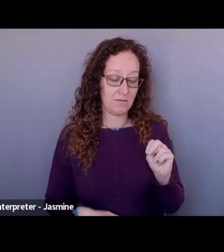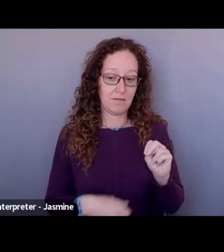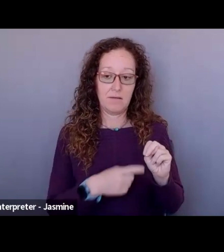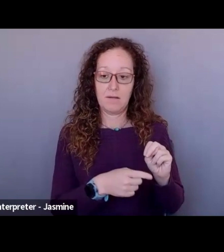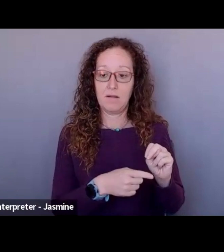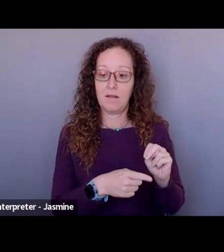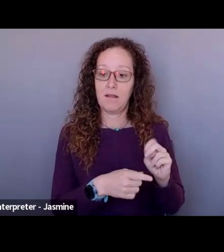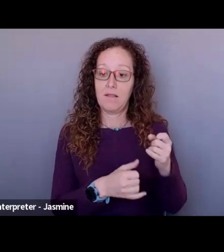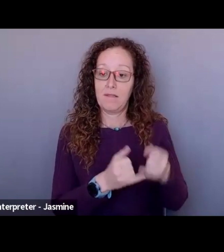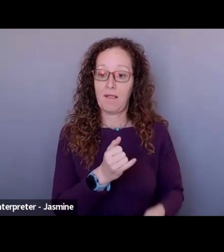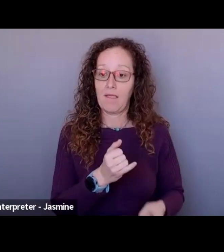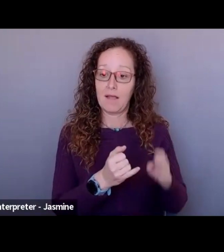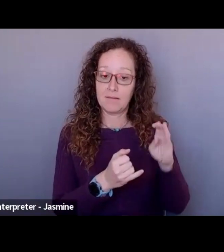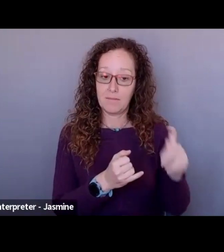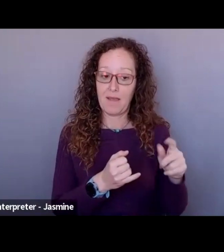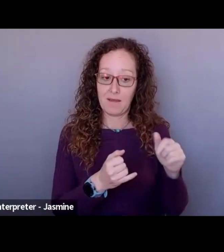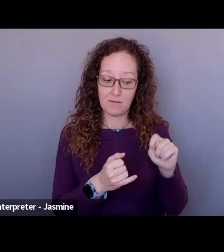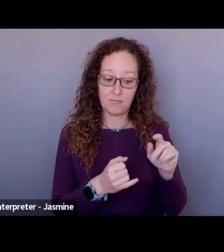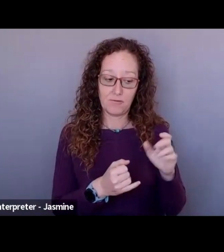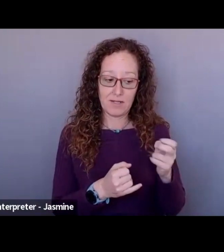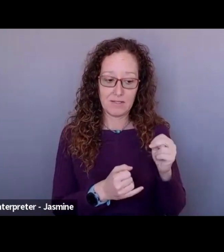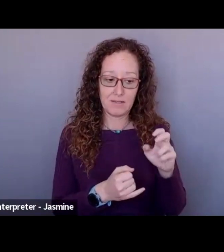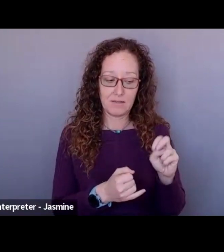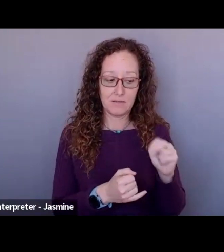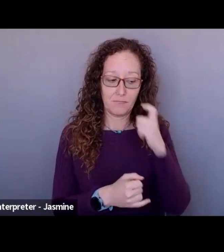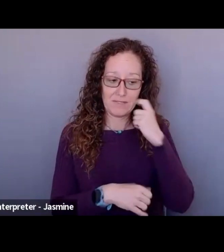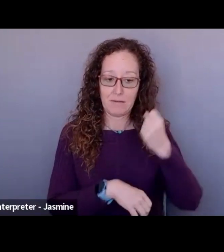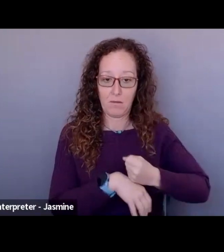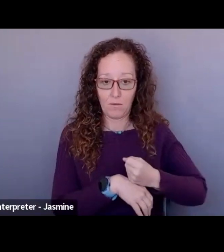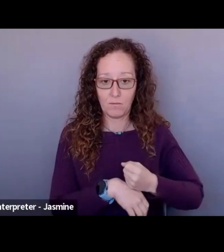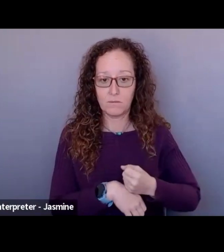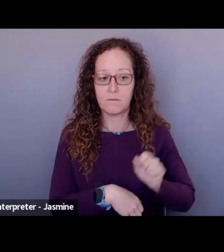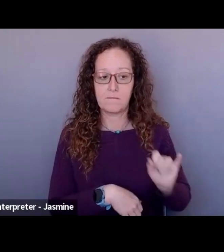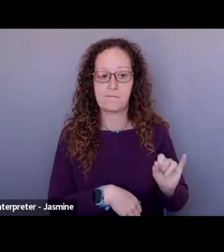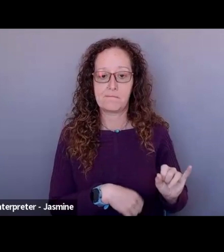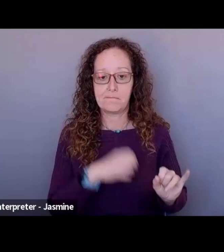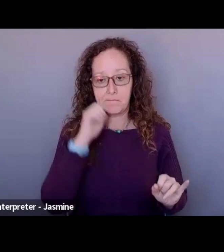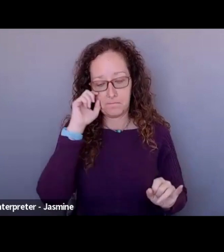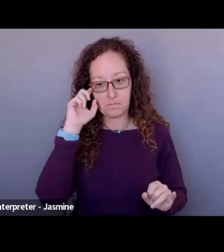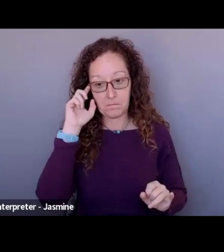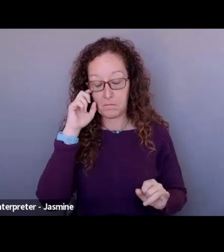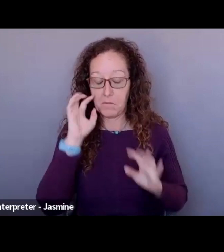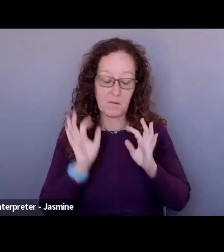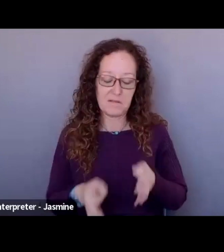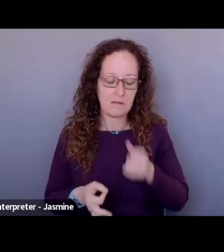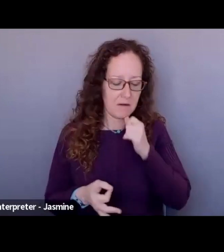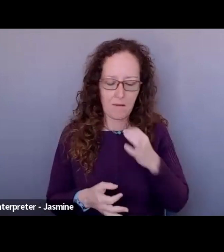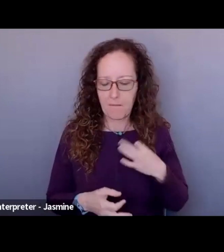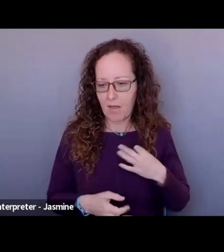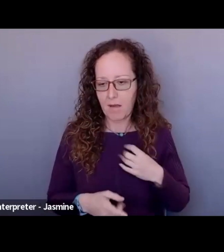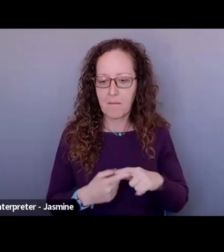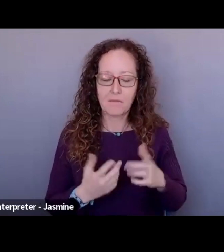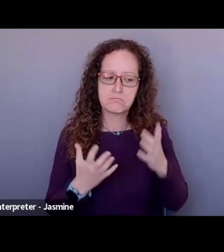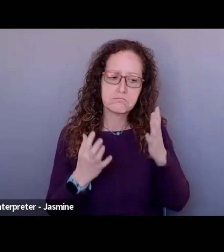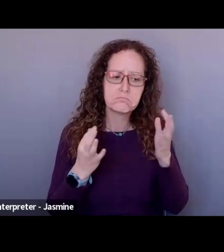the last of their banks in Trenton. And I, I was resigned not to apply, but I figured I'd reach out to the